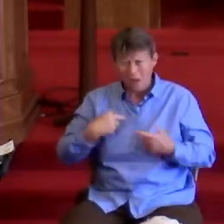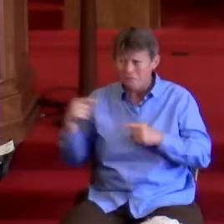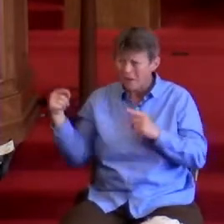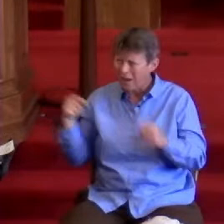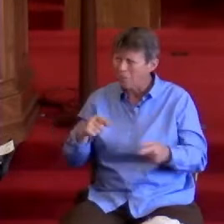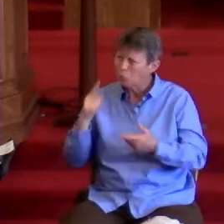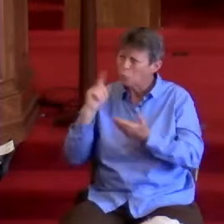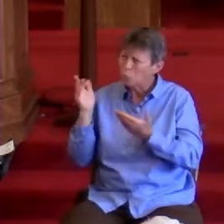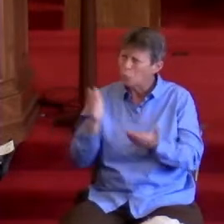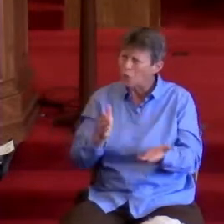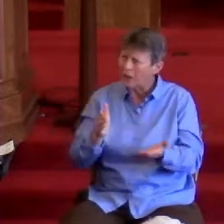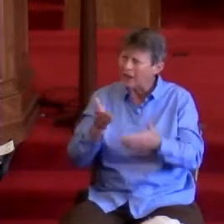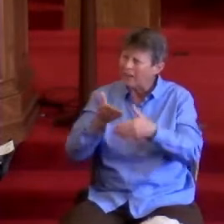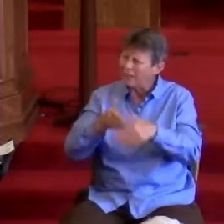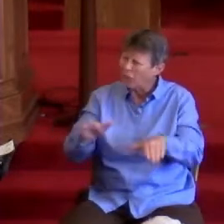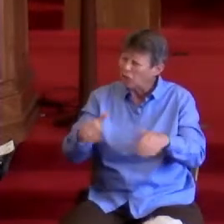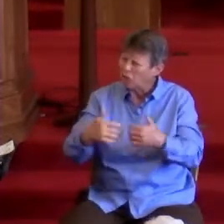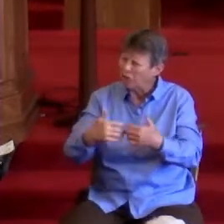instead to bring division.